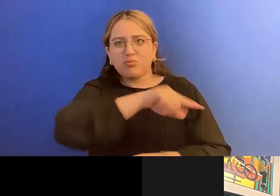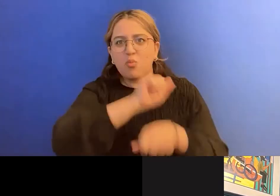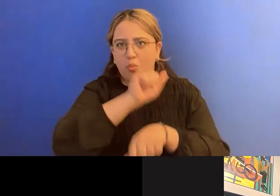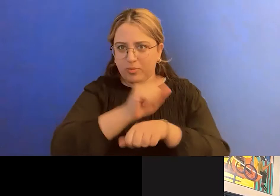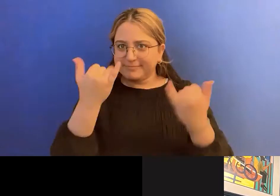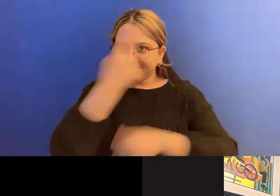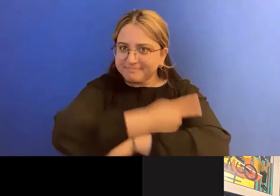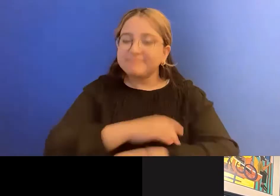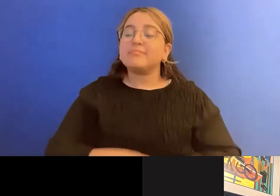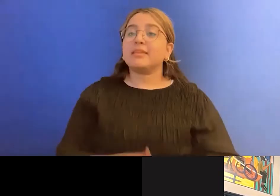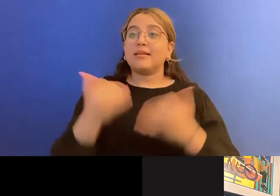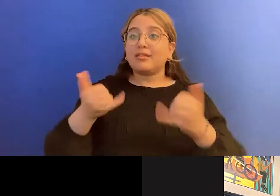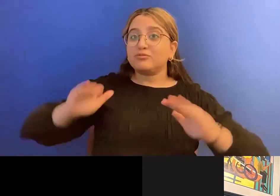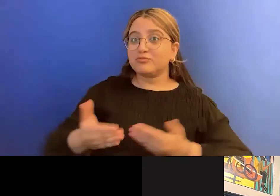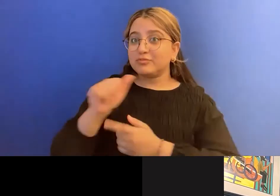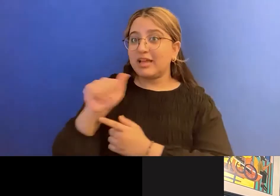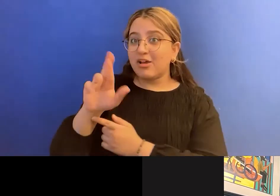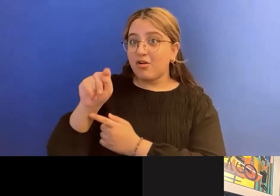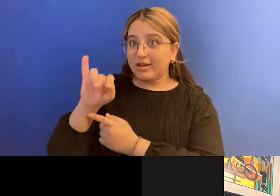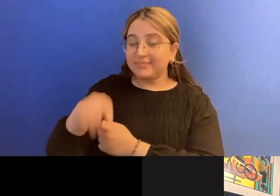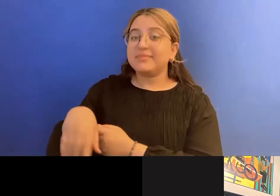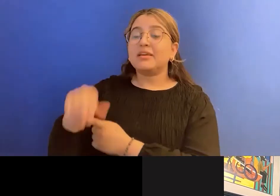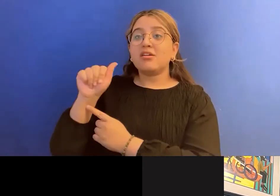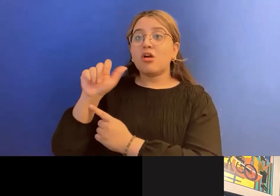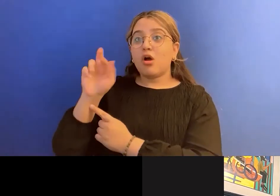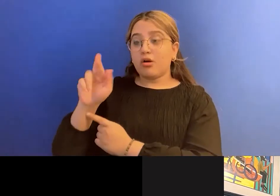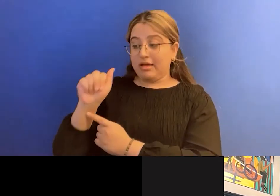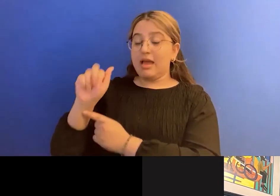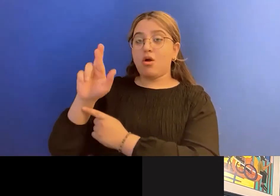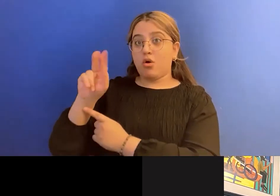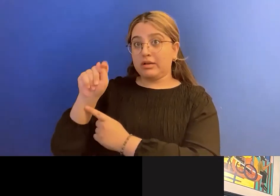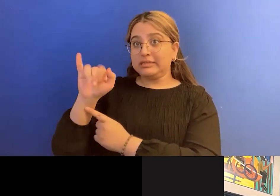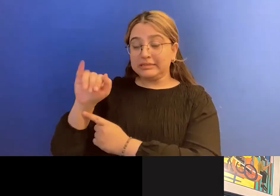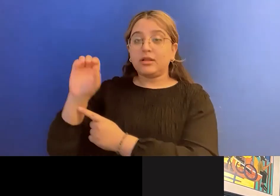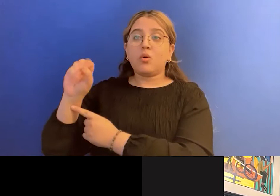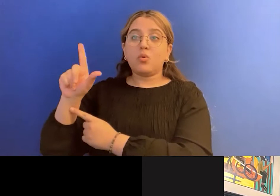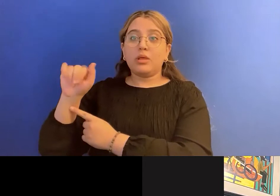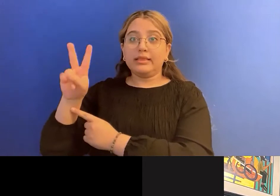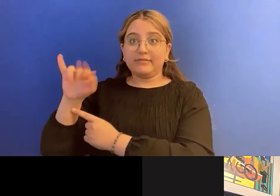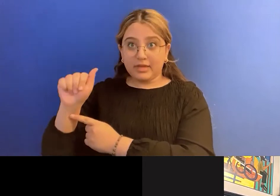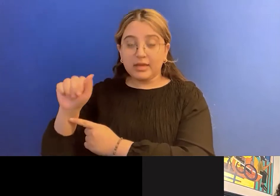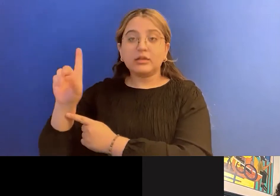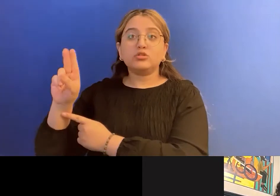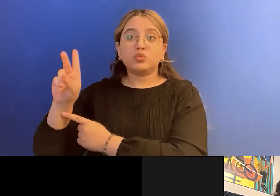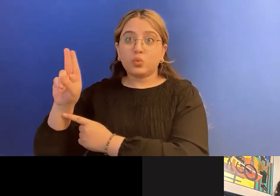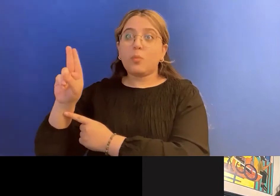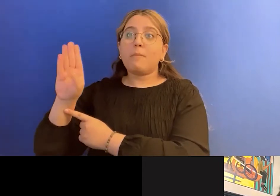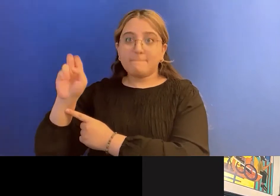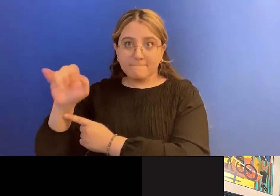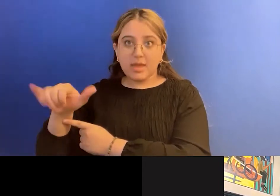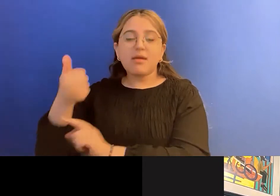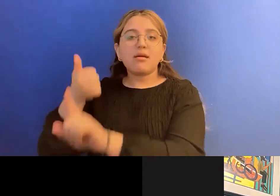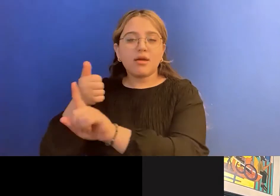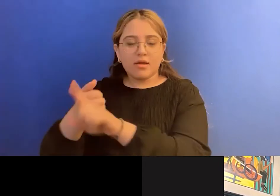Artie Olivia Dubé is a former mental health therapist who exists as Curves Become